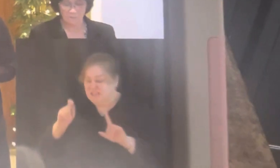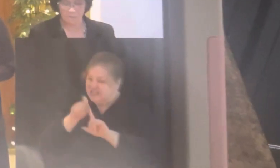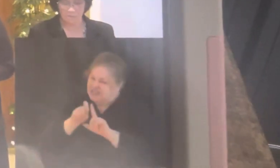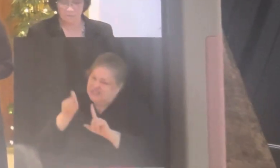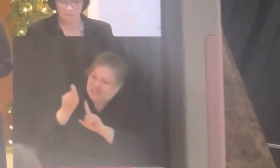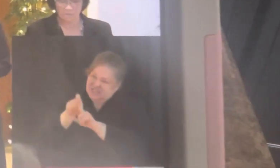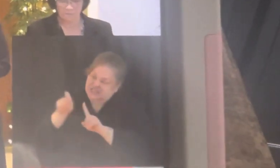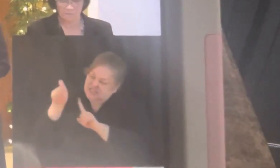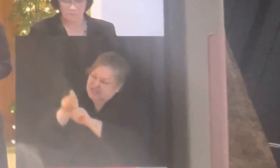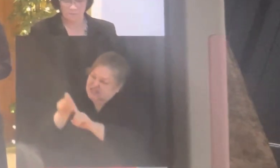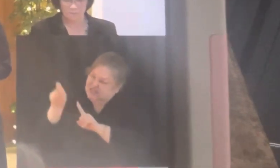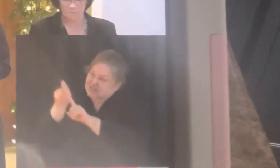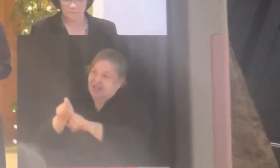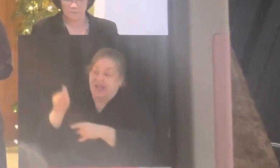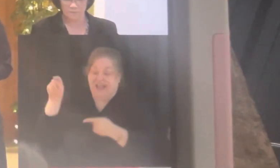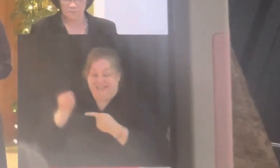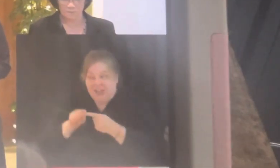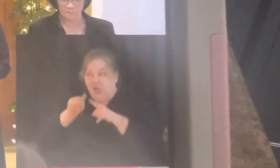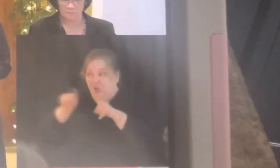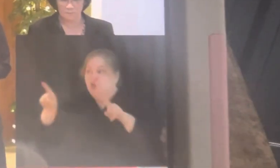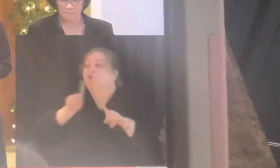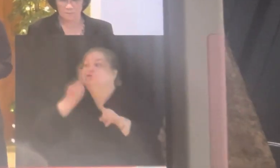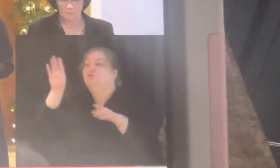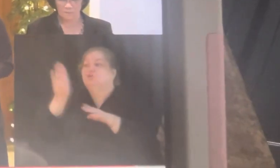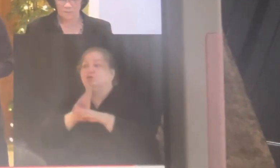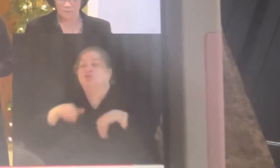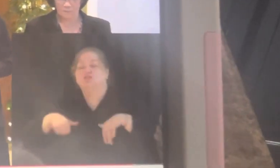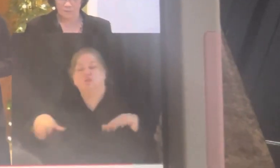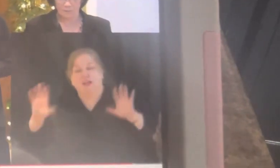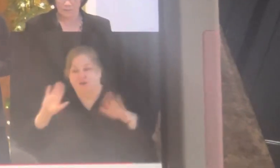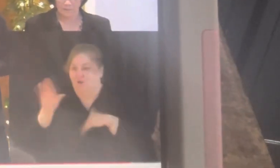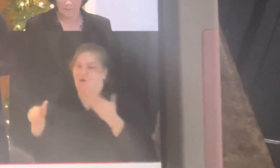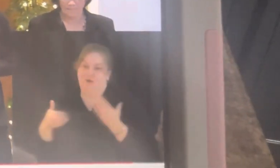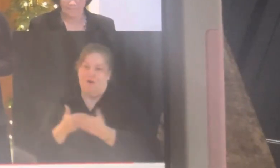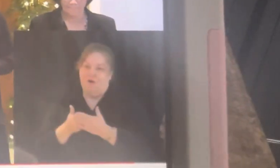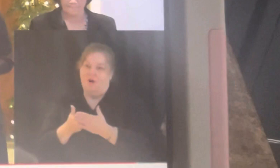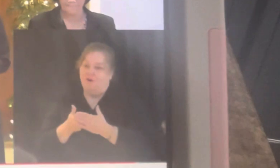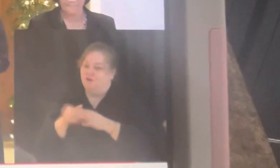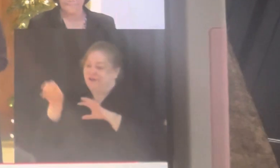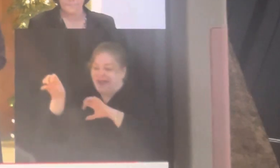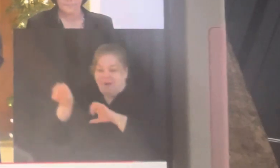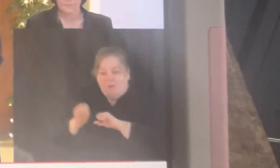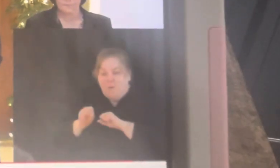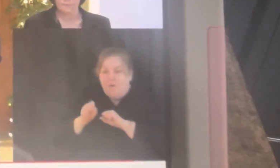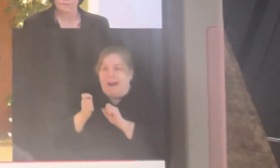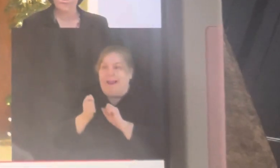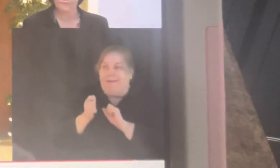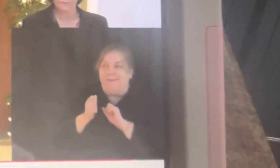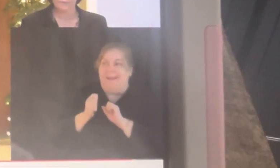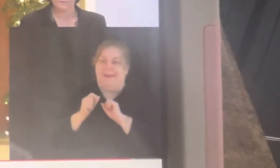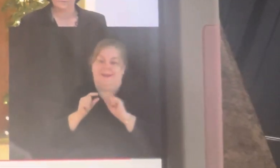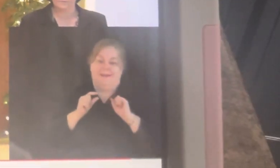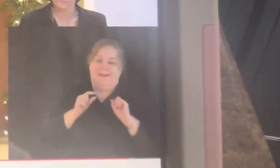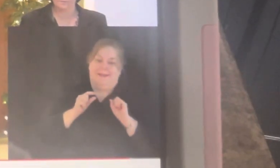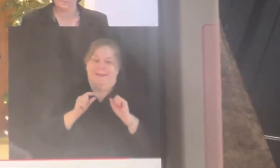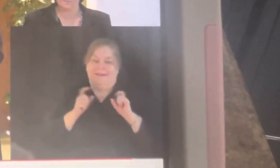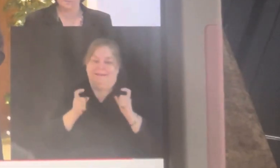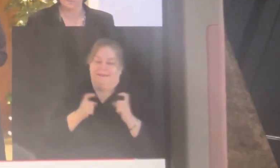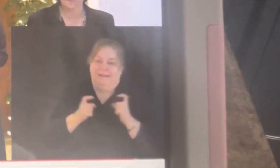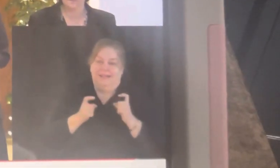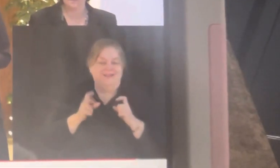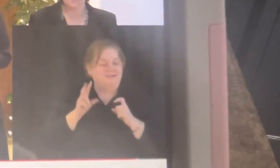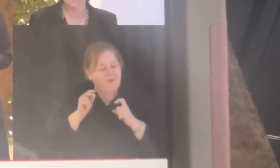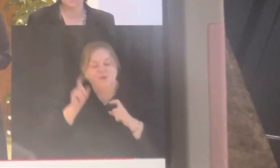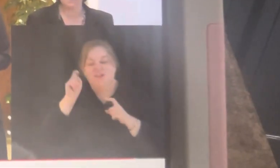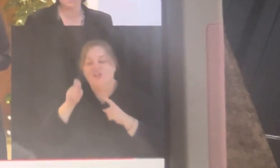all to Jesus Christ. He'll still be there and He'll still try to confuse us and misdirect us. But if we choose Jesus in our